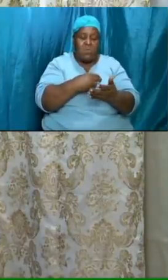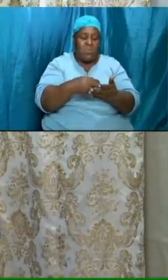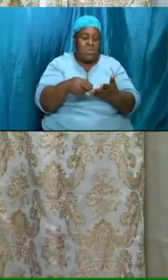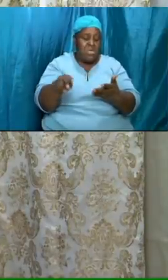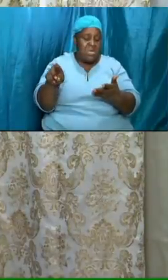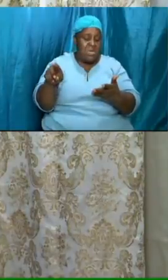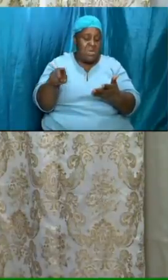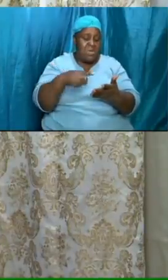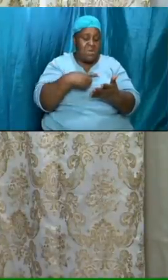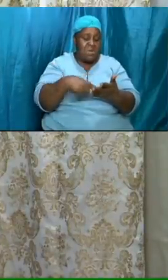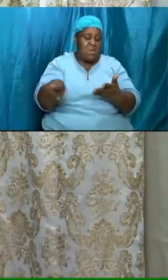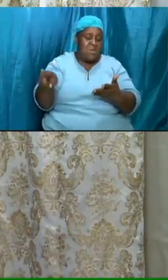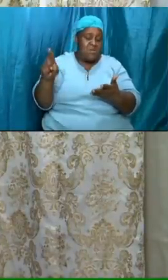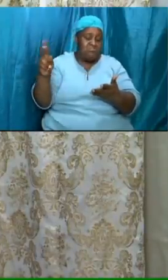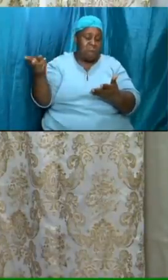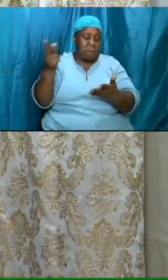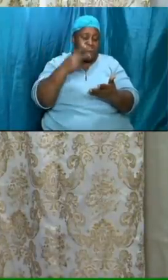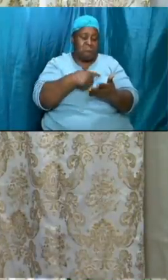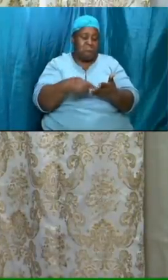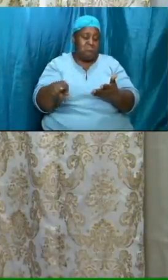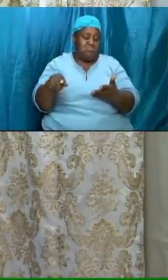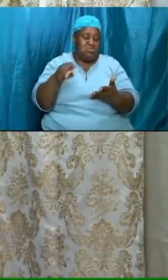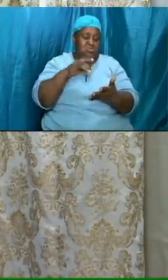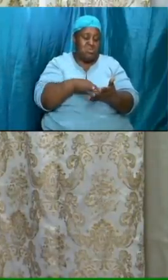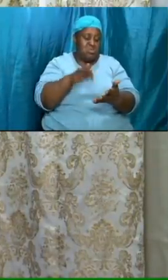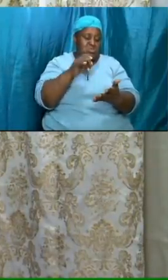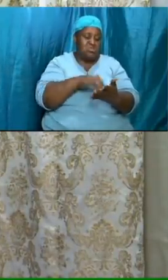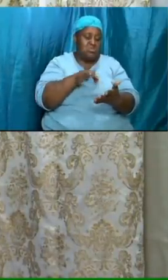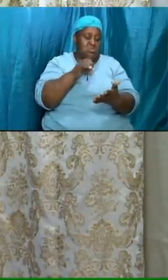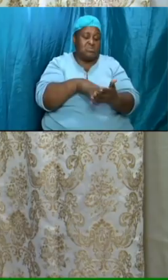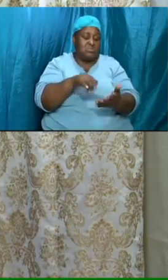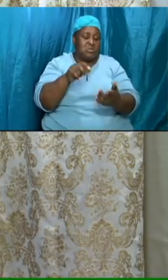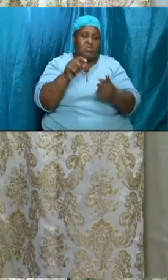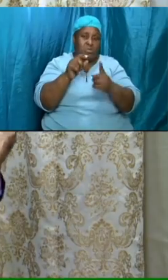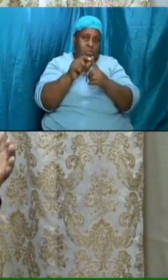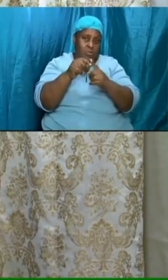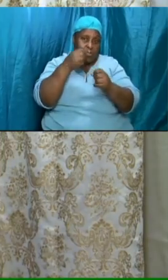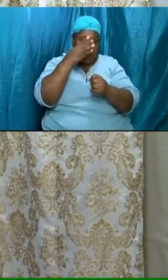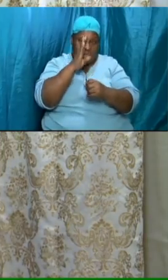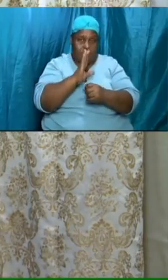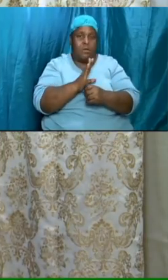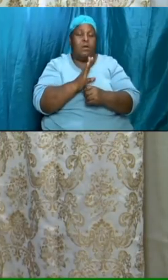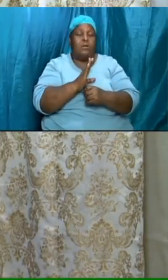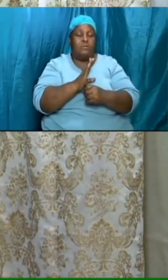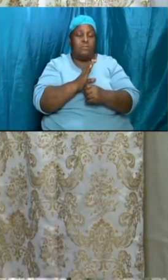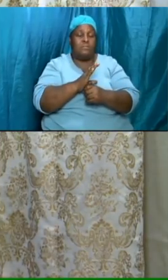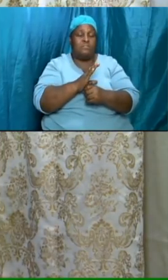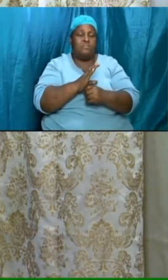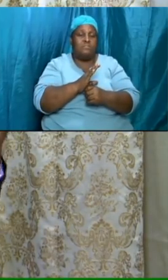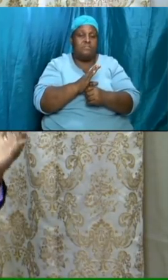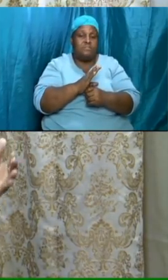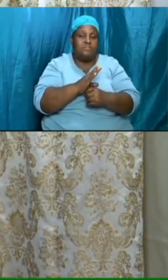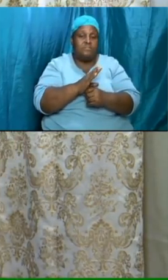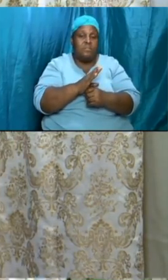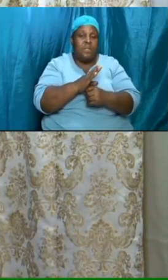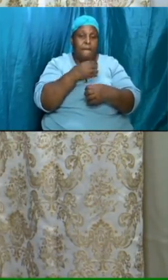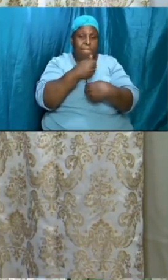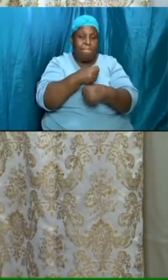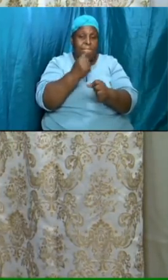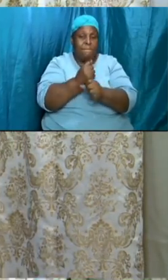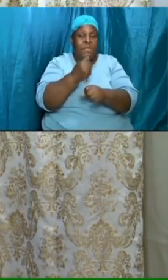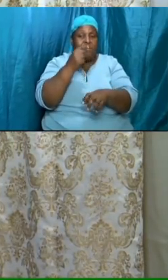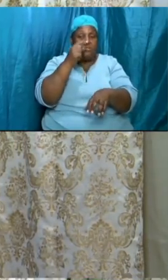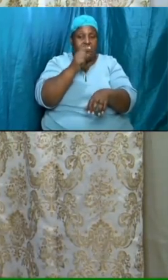study study something from the word of god at a set period sequential period set up the time